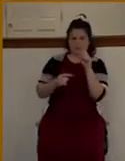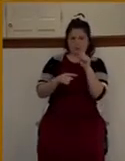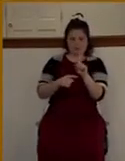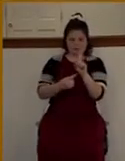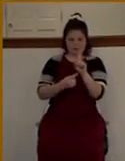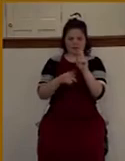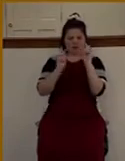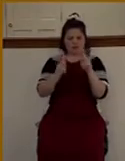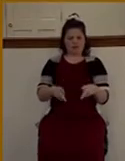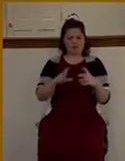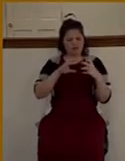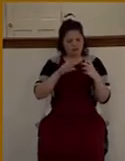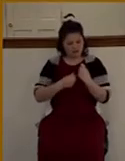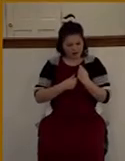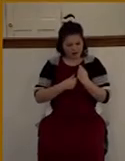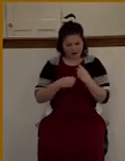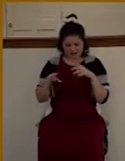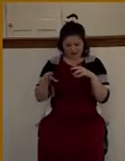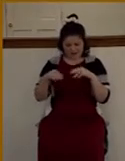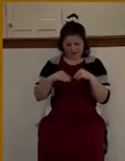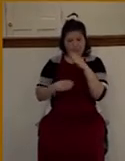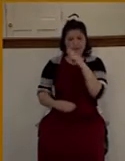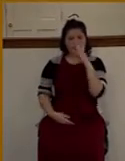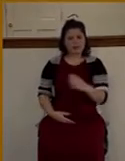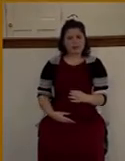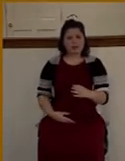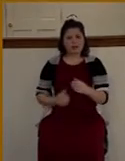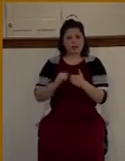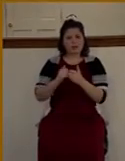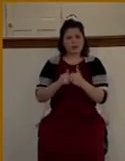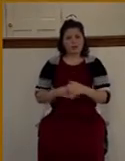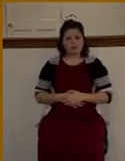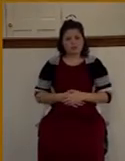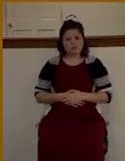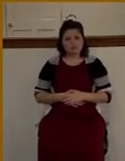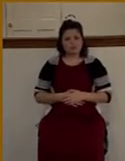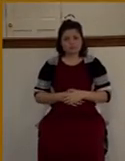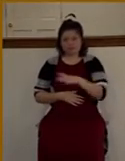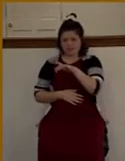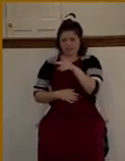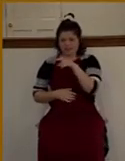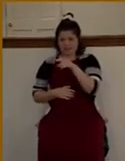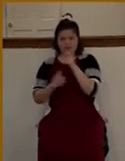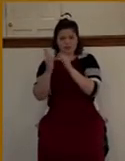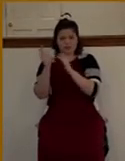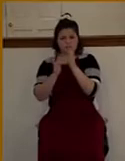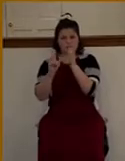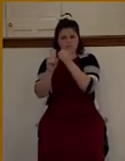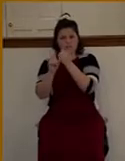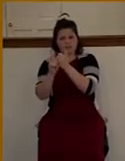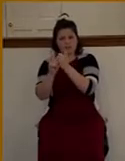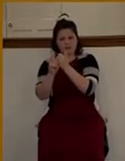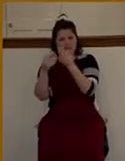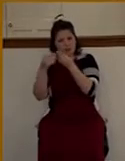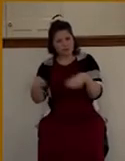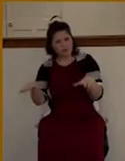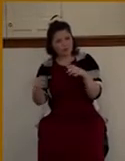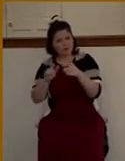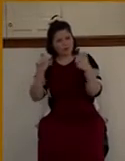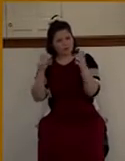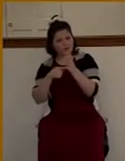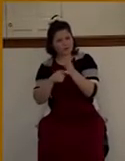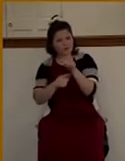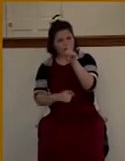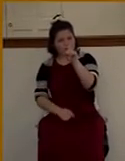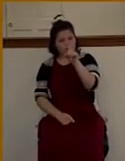and not getting eternal life? Did Jesus lose a big fish on the line? Is that what's